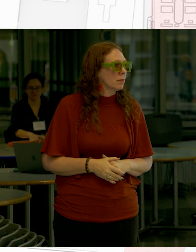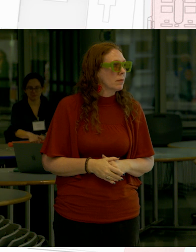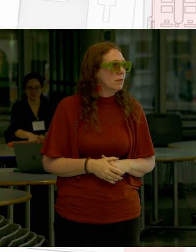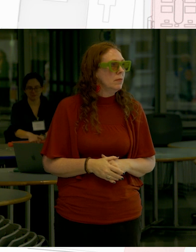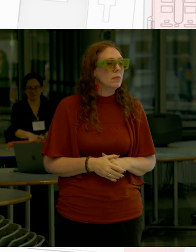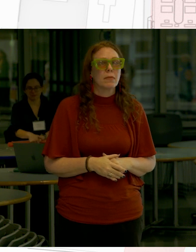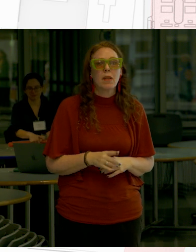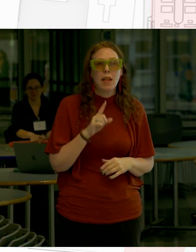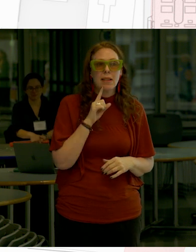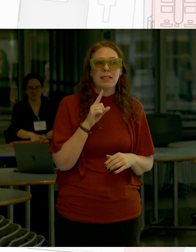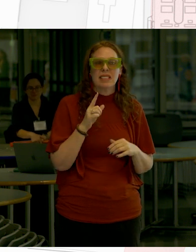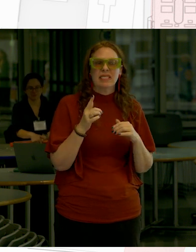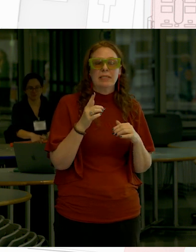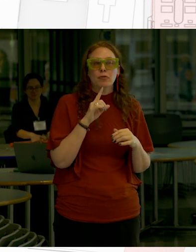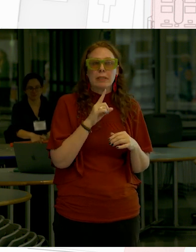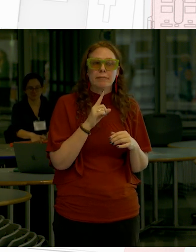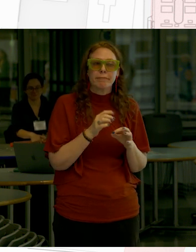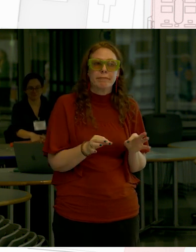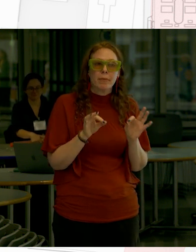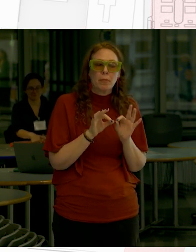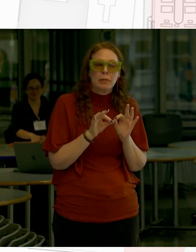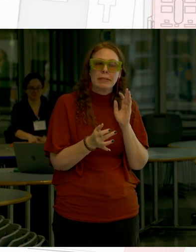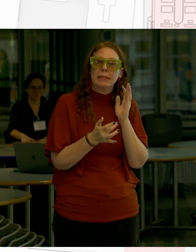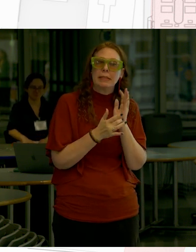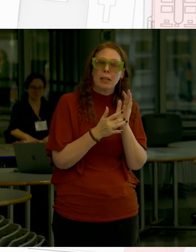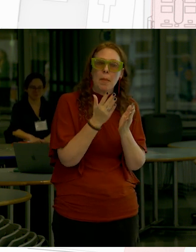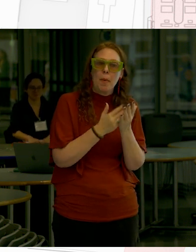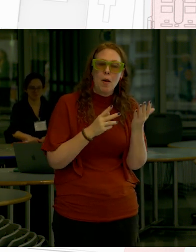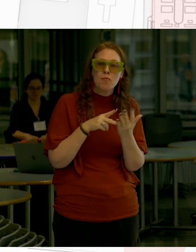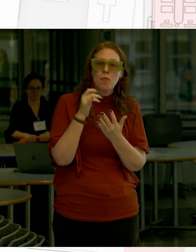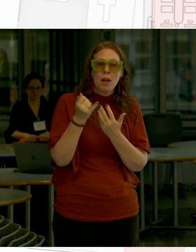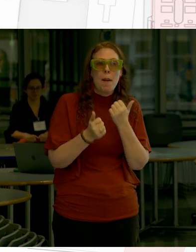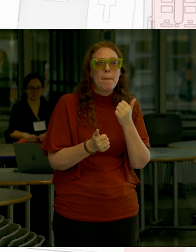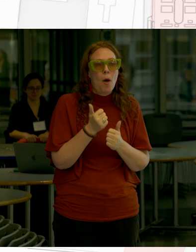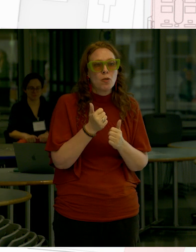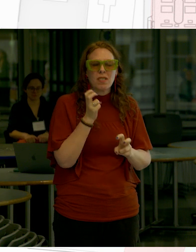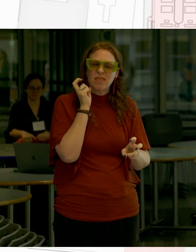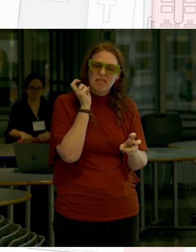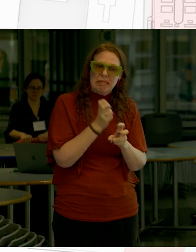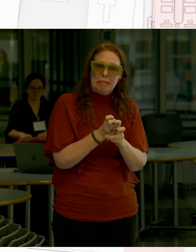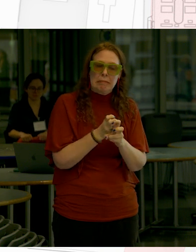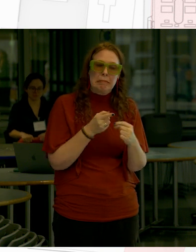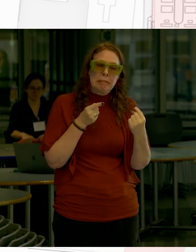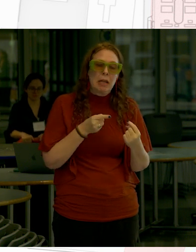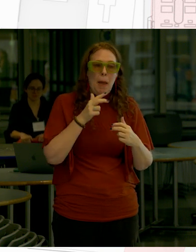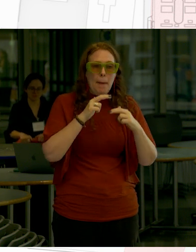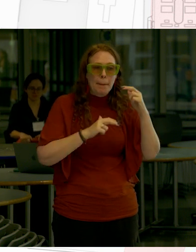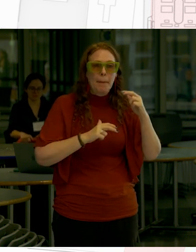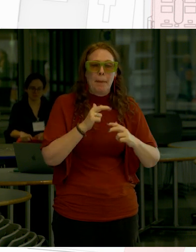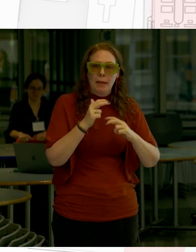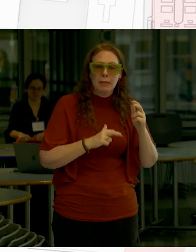that's a significant technical part of the project and is probably one of the most difficult parts of the project to build